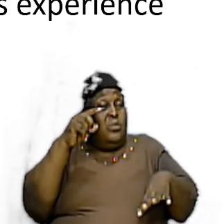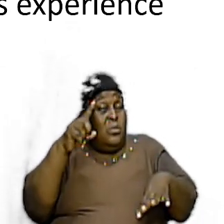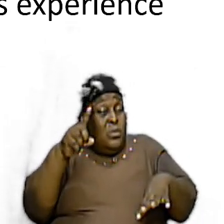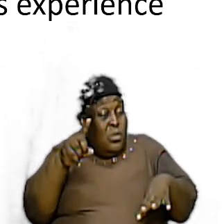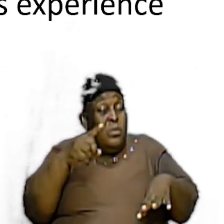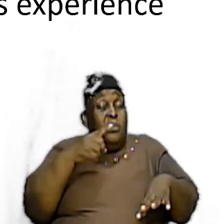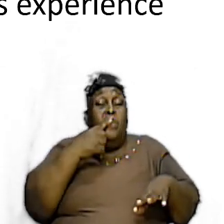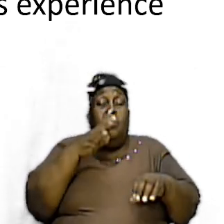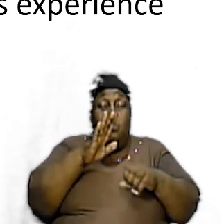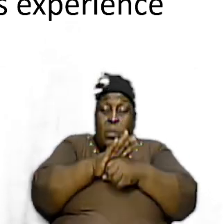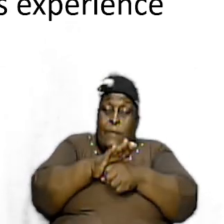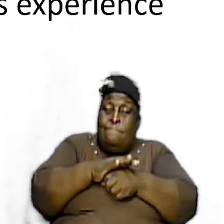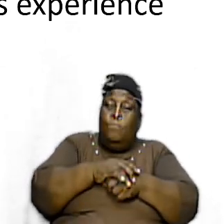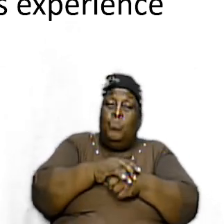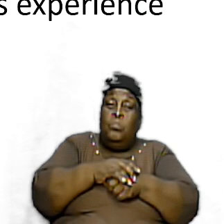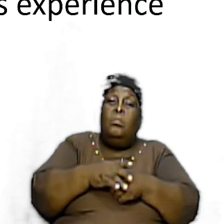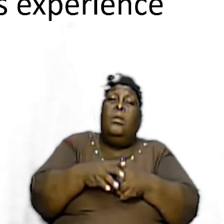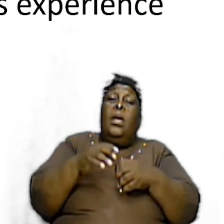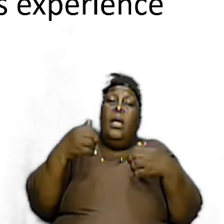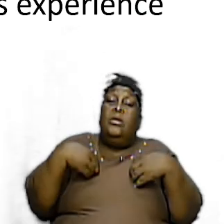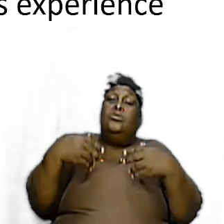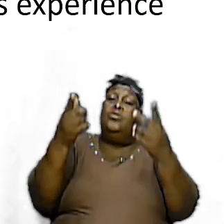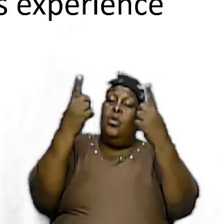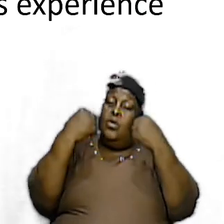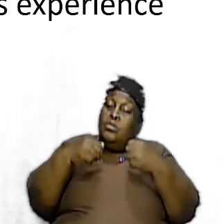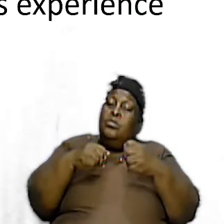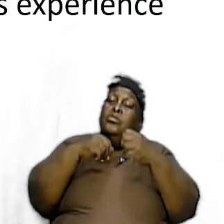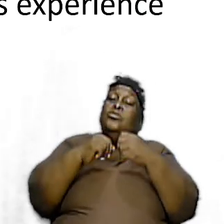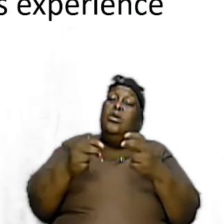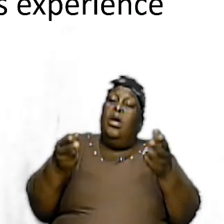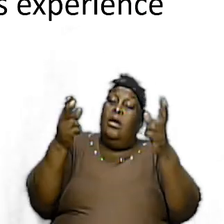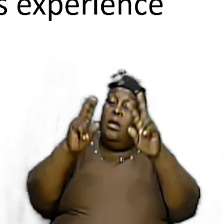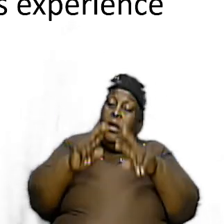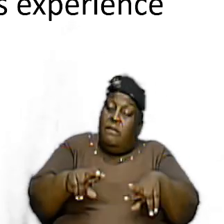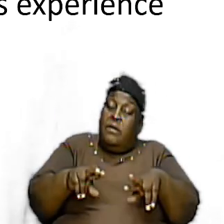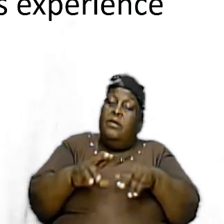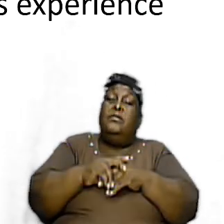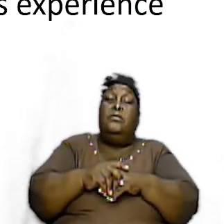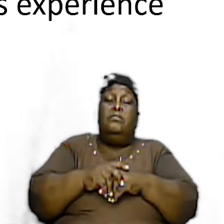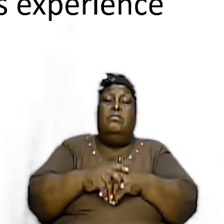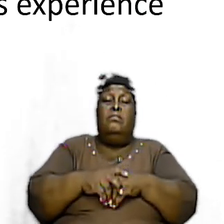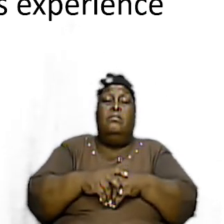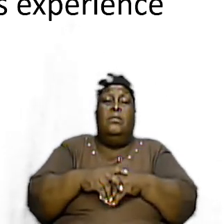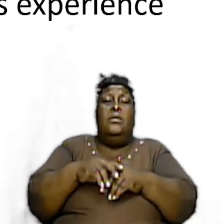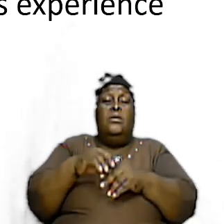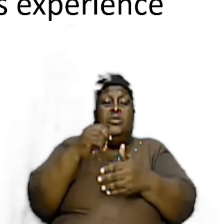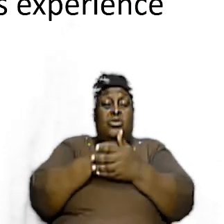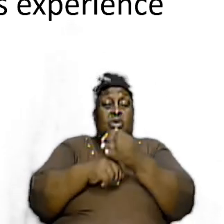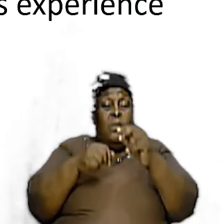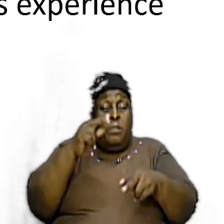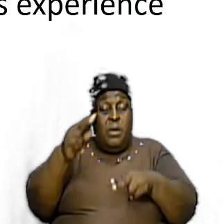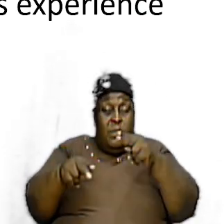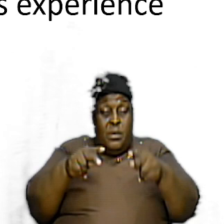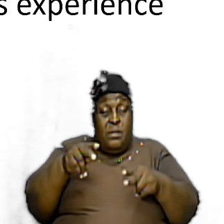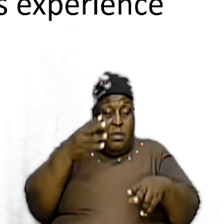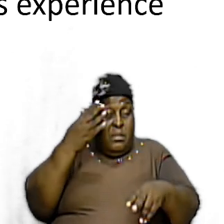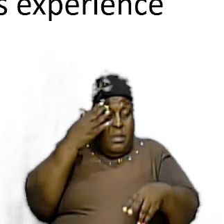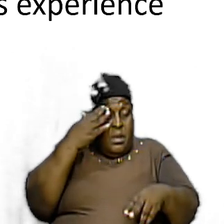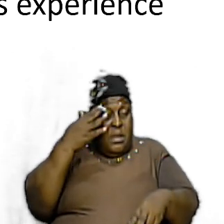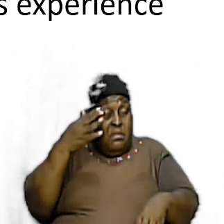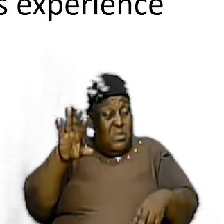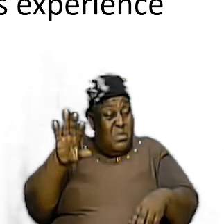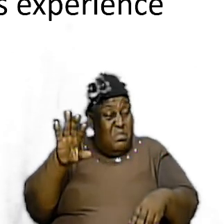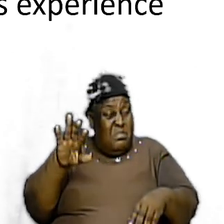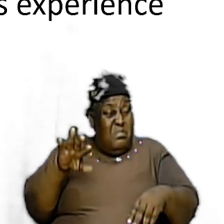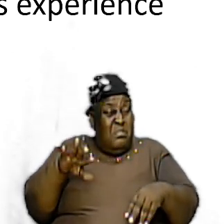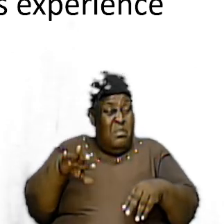promise it had to come to pass it had to happen but some folks then might not have realized that